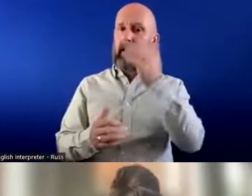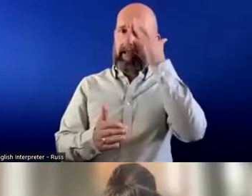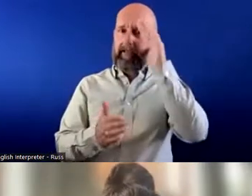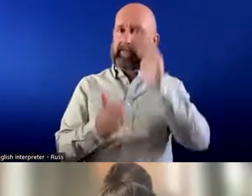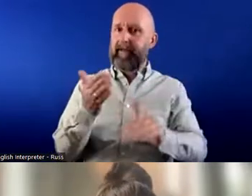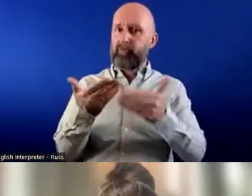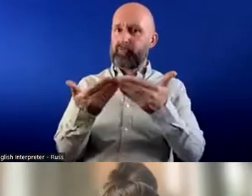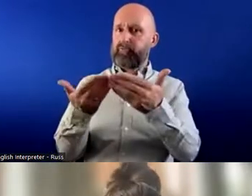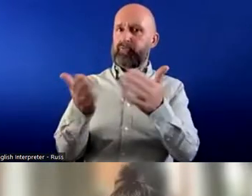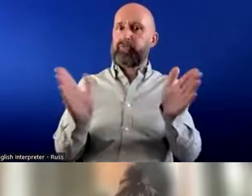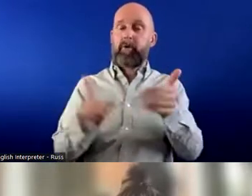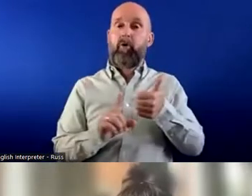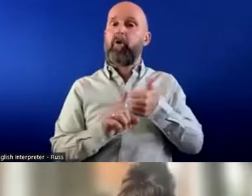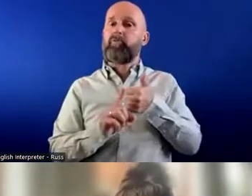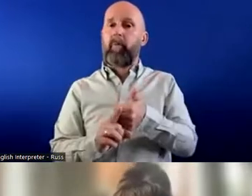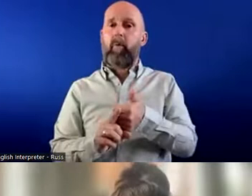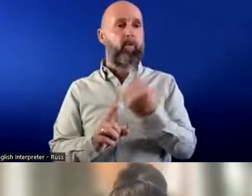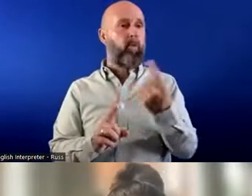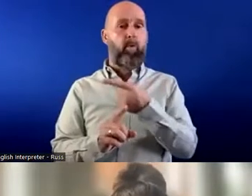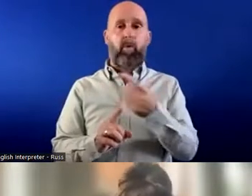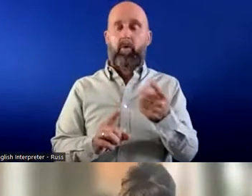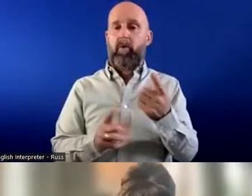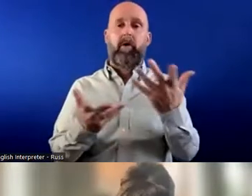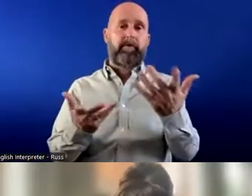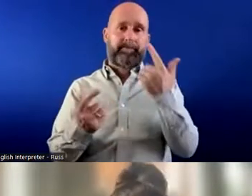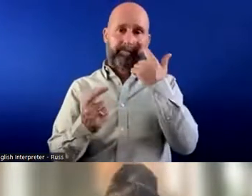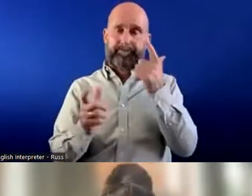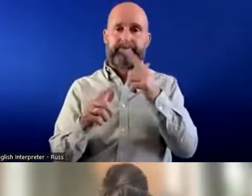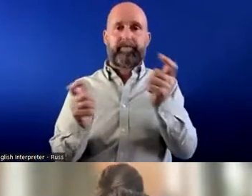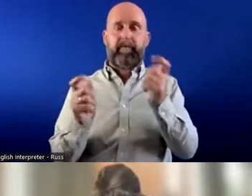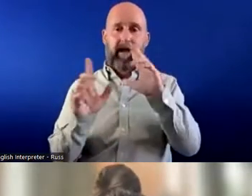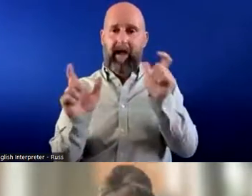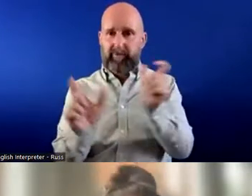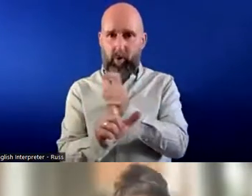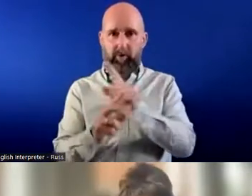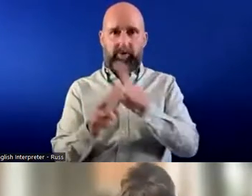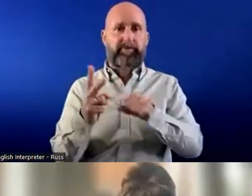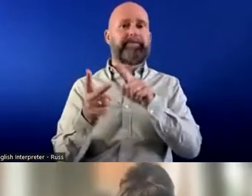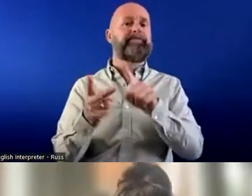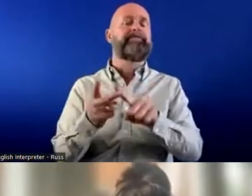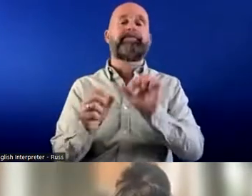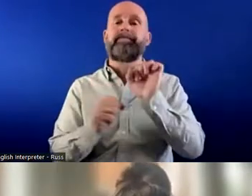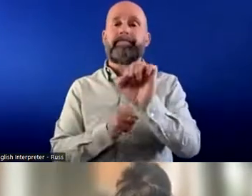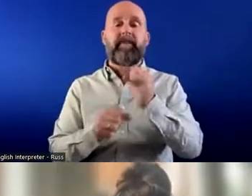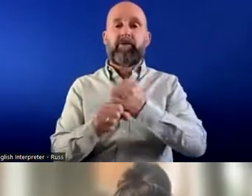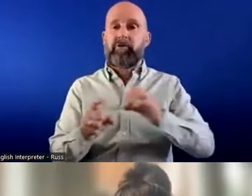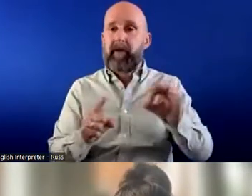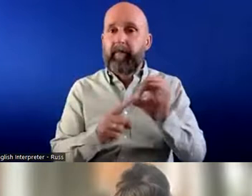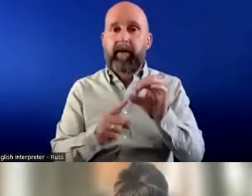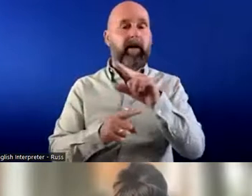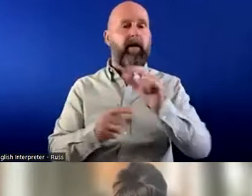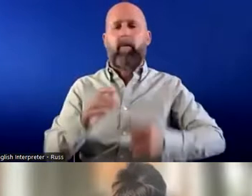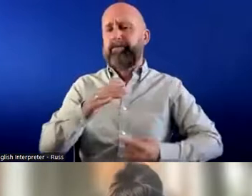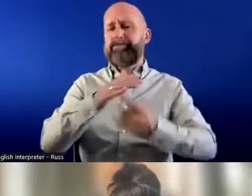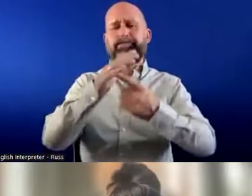would be supporting people, you know, with Asperger's, for instance, who would be university lecturers, GPs who have made high, high paid jobs,